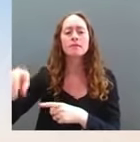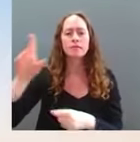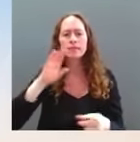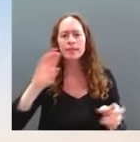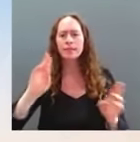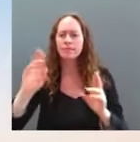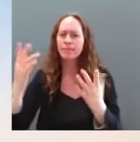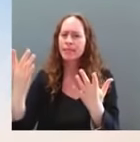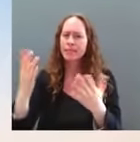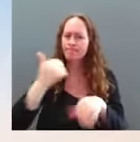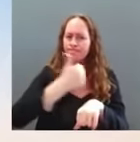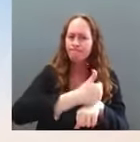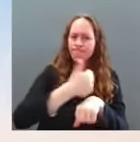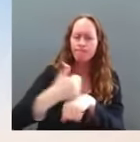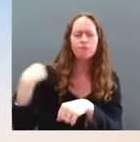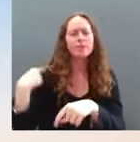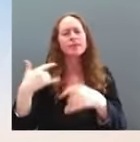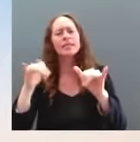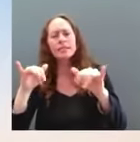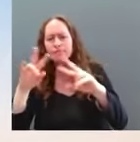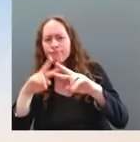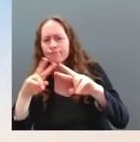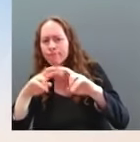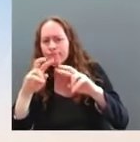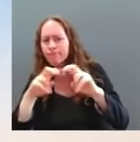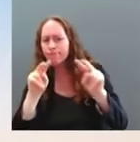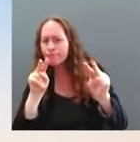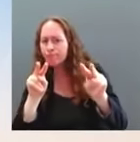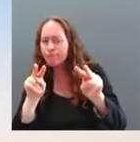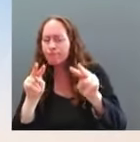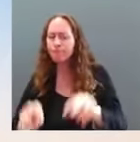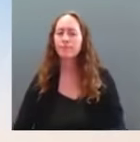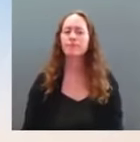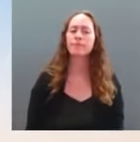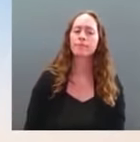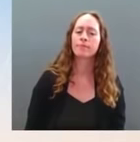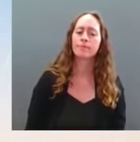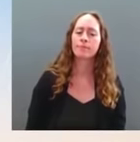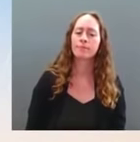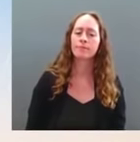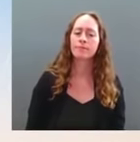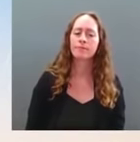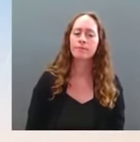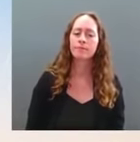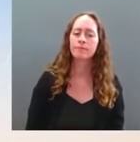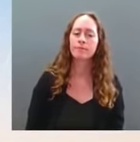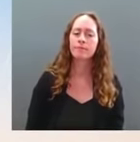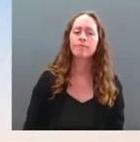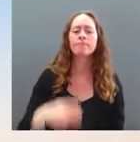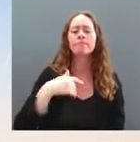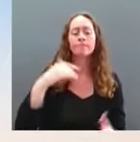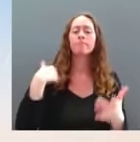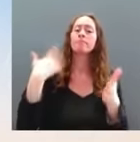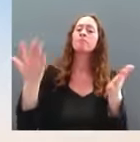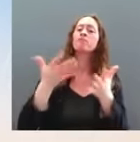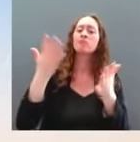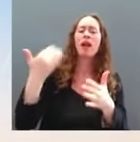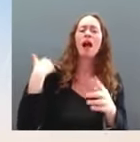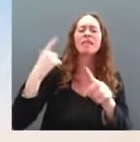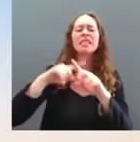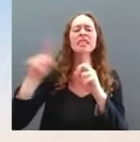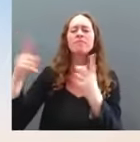Alternatives to Detention program. We know that, date, nearly 80% of noncitizens waiting in the interior under prosecutorial